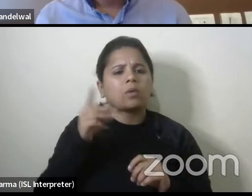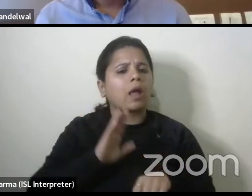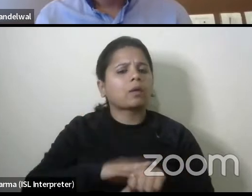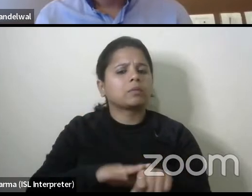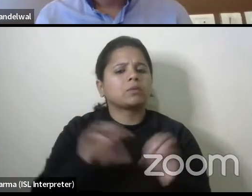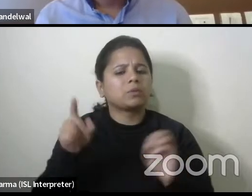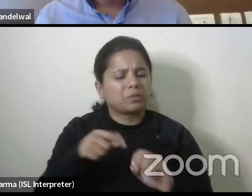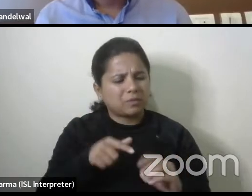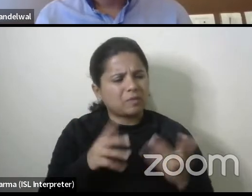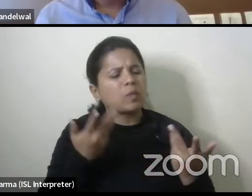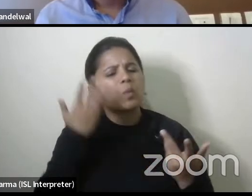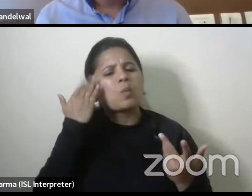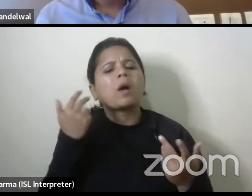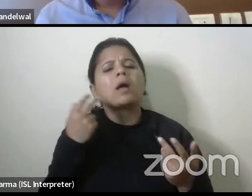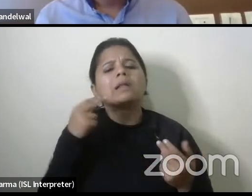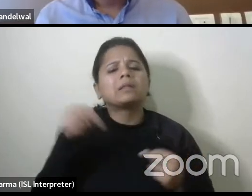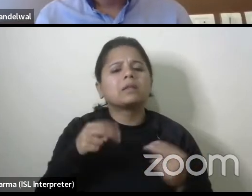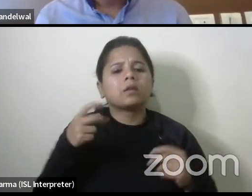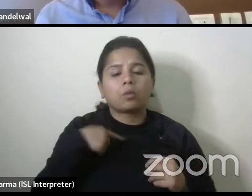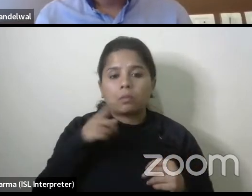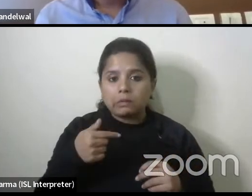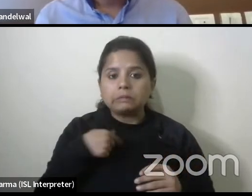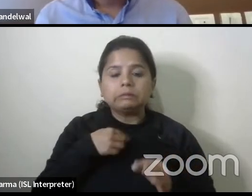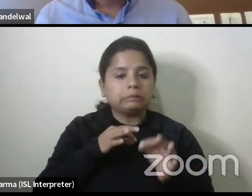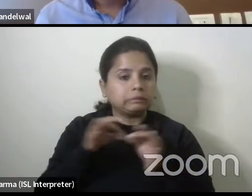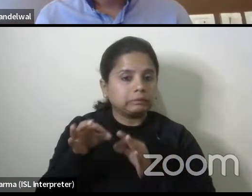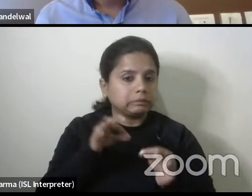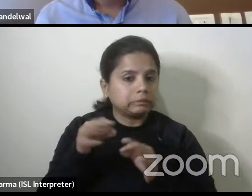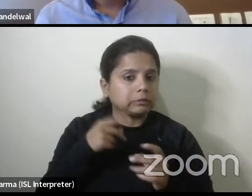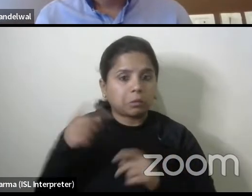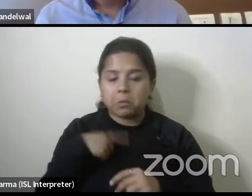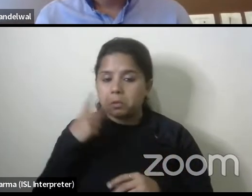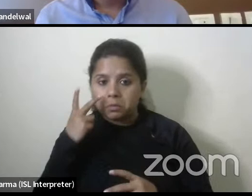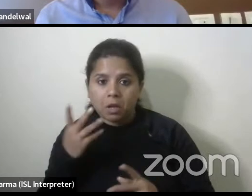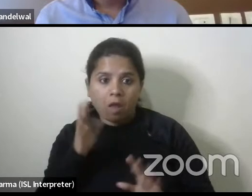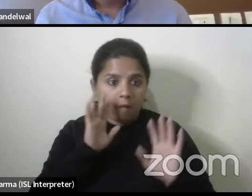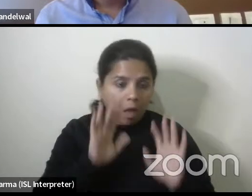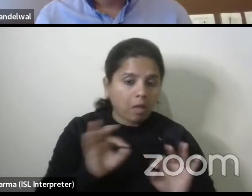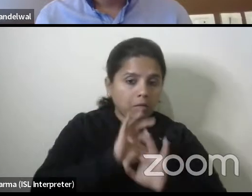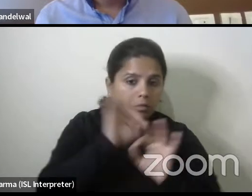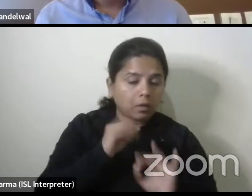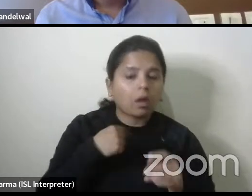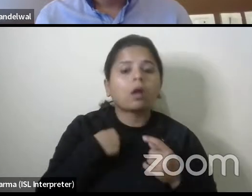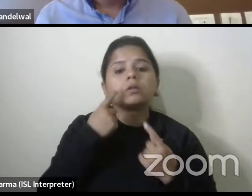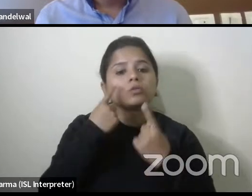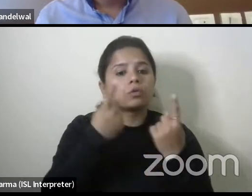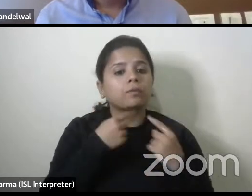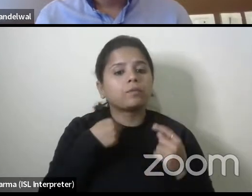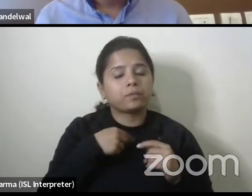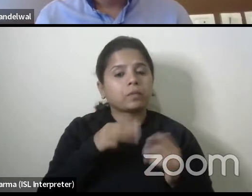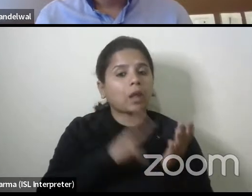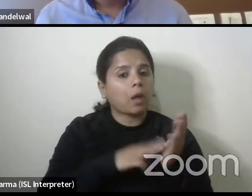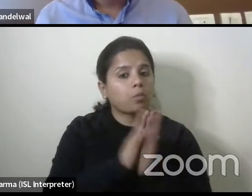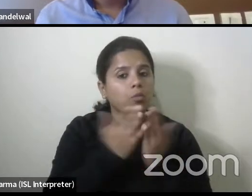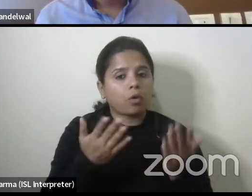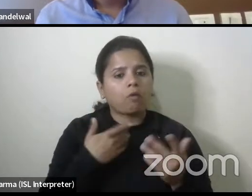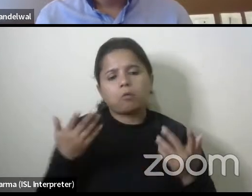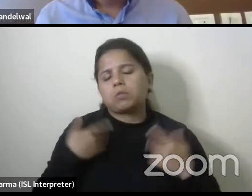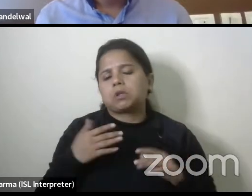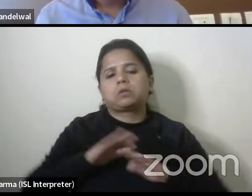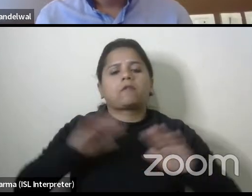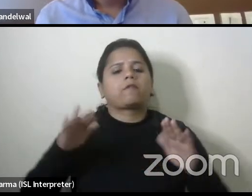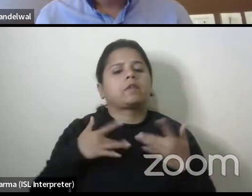all they know is again you know i need to install all of this i need to check if it's there in the you know uh mbook and that's it i'm done with it right